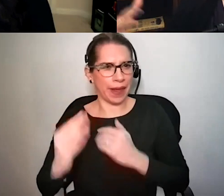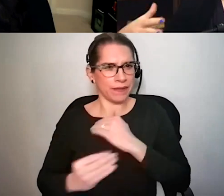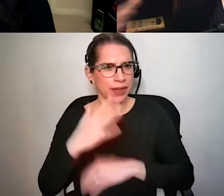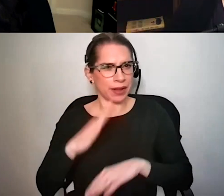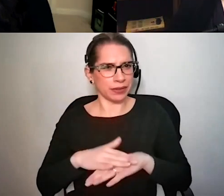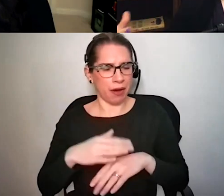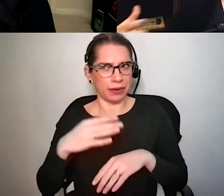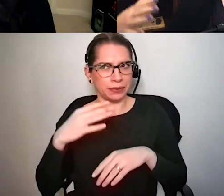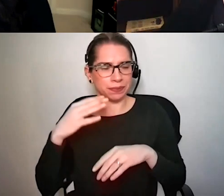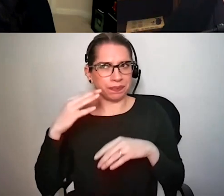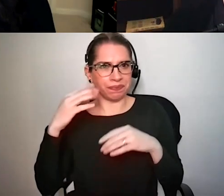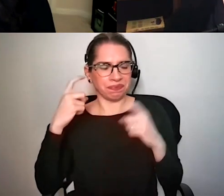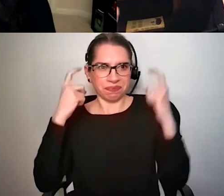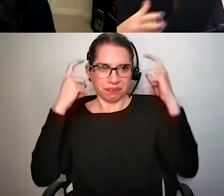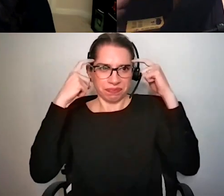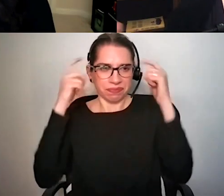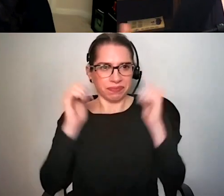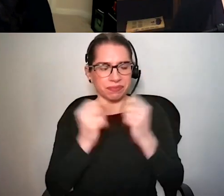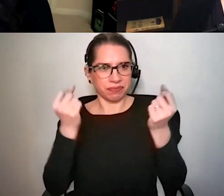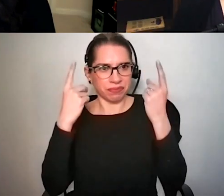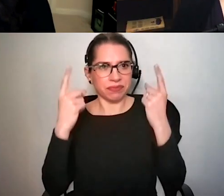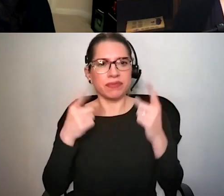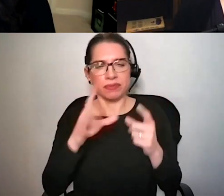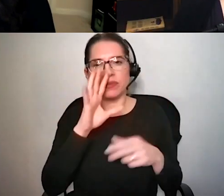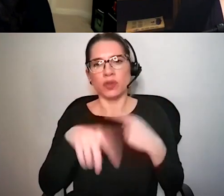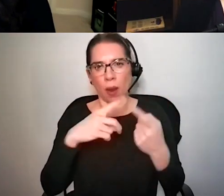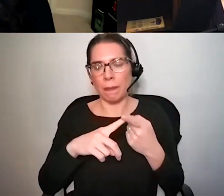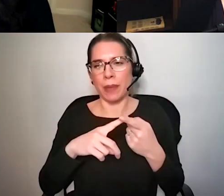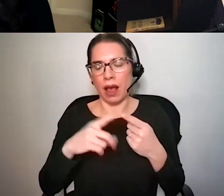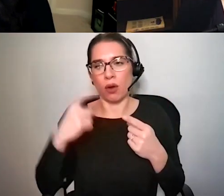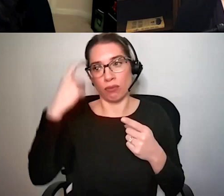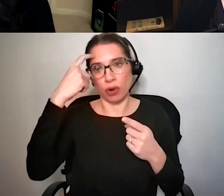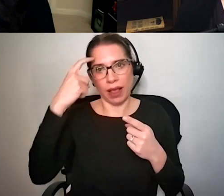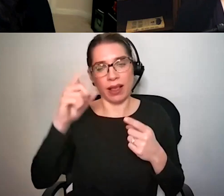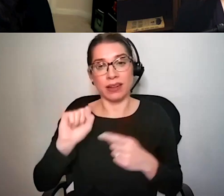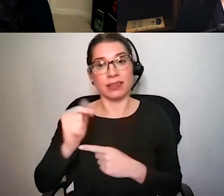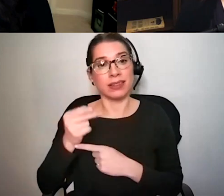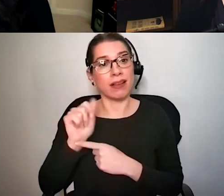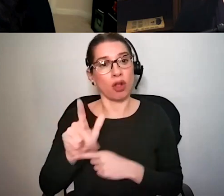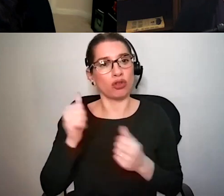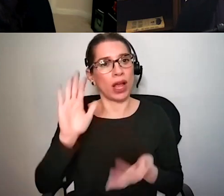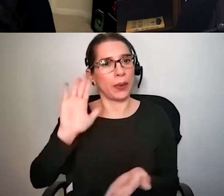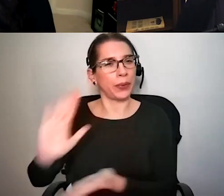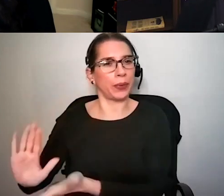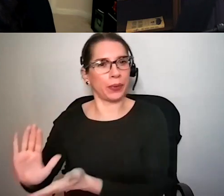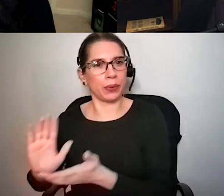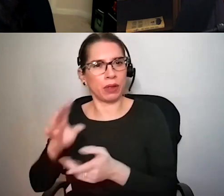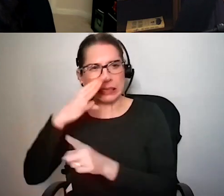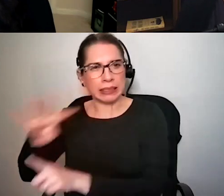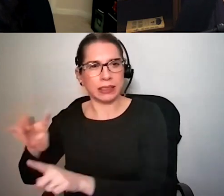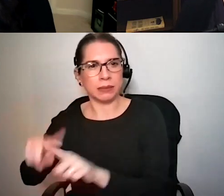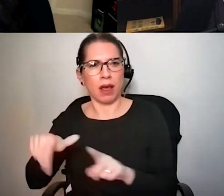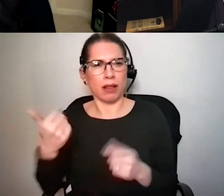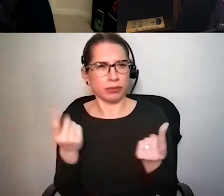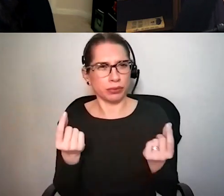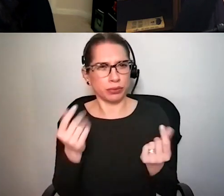signals are trying to um dampen that but what else can you do yeah that's